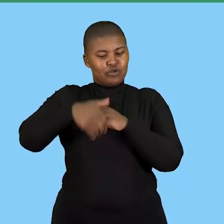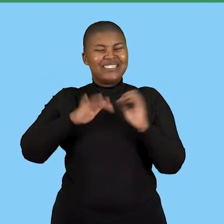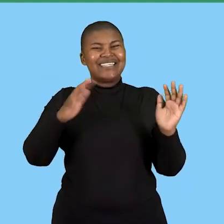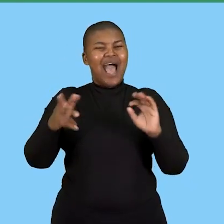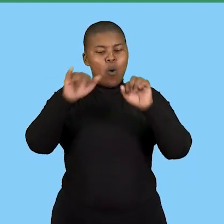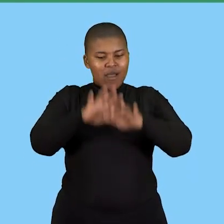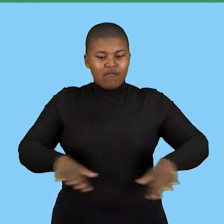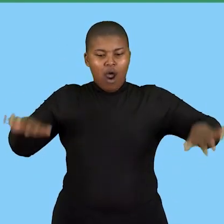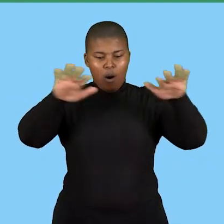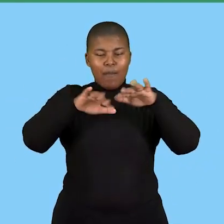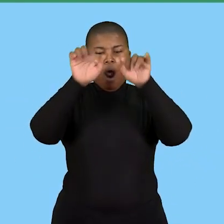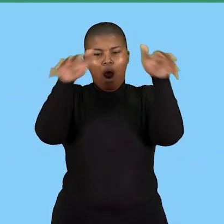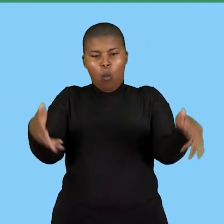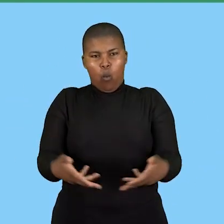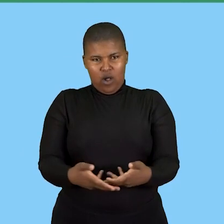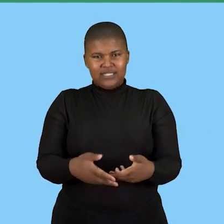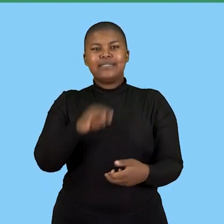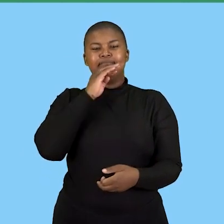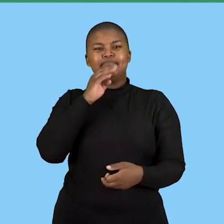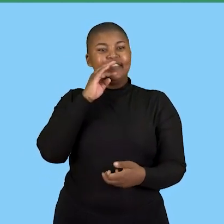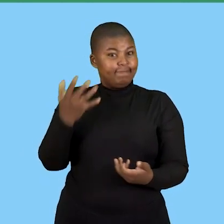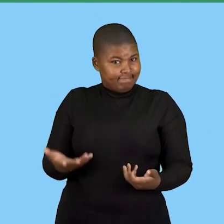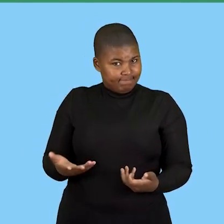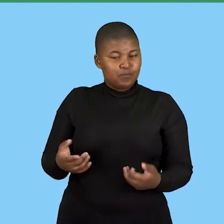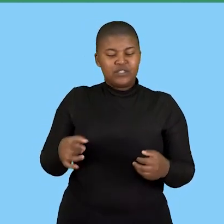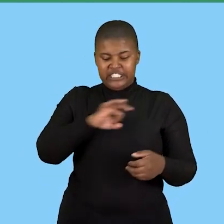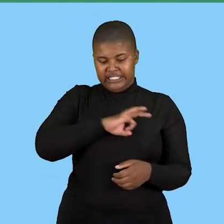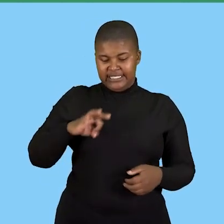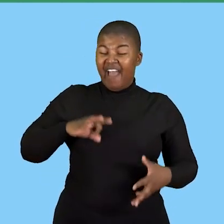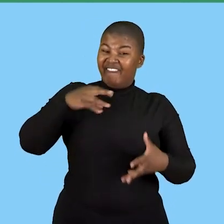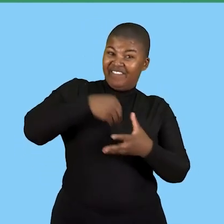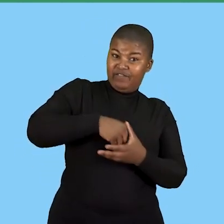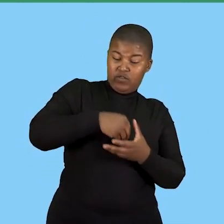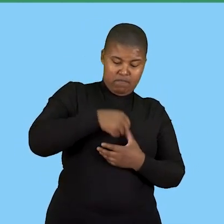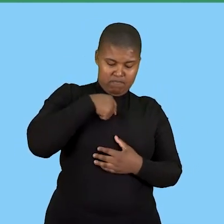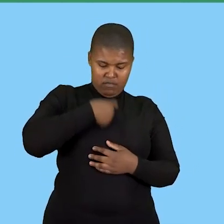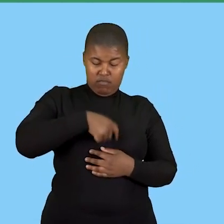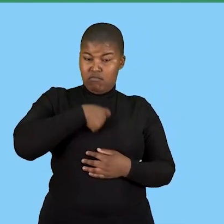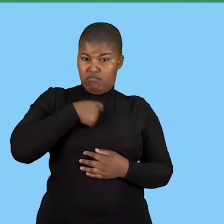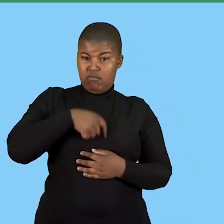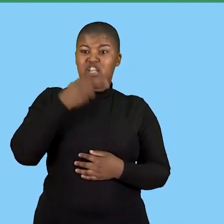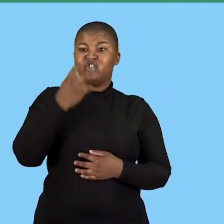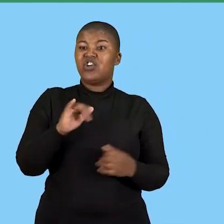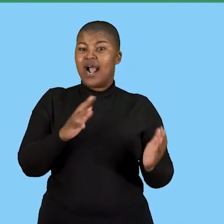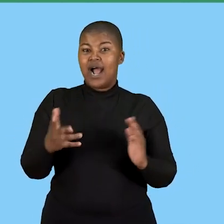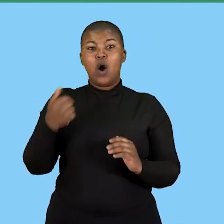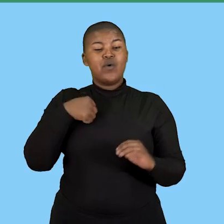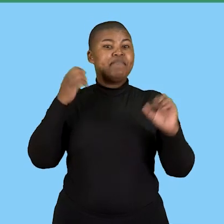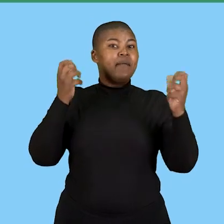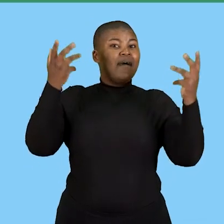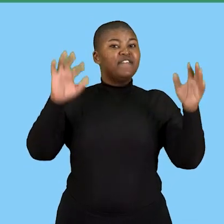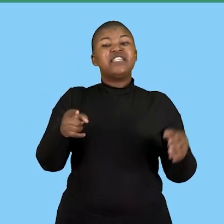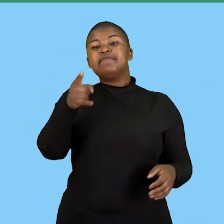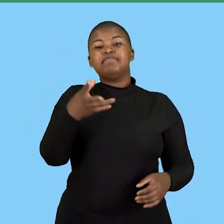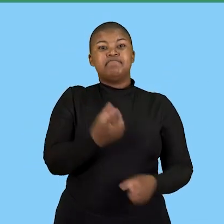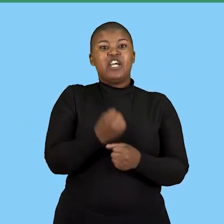the environment and human health environment talking to outside and then human health talking to the employees inside so we